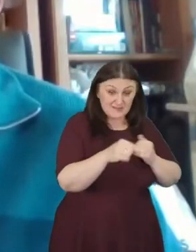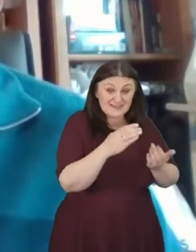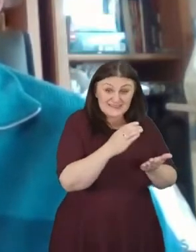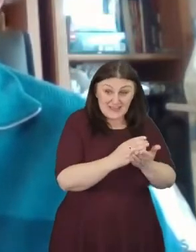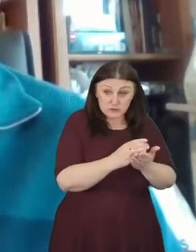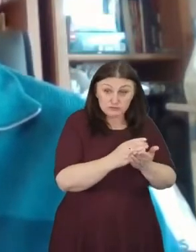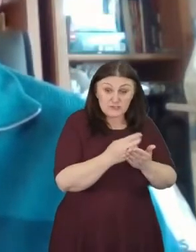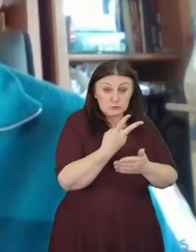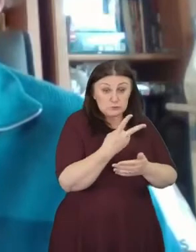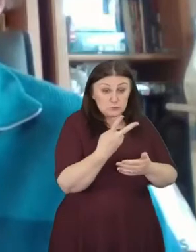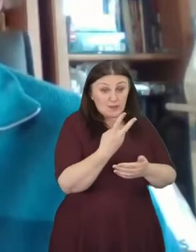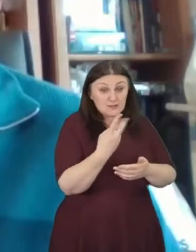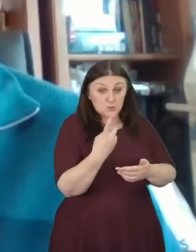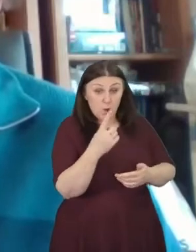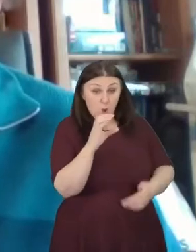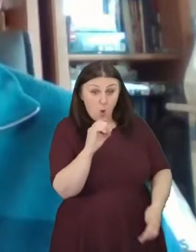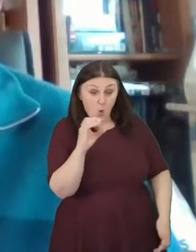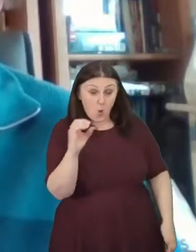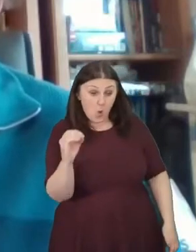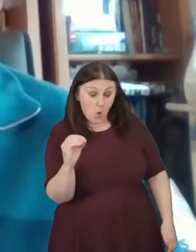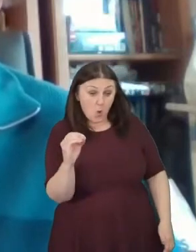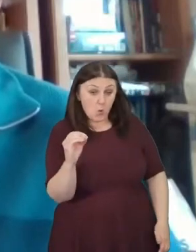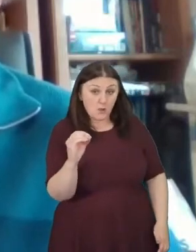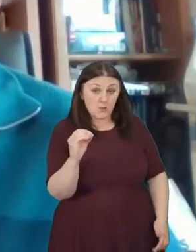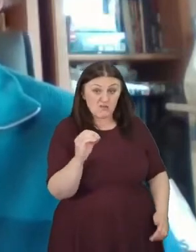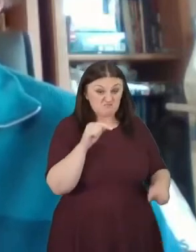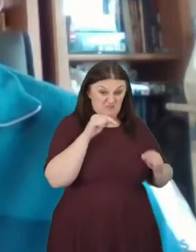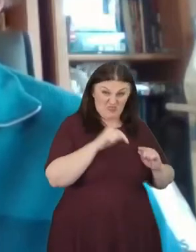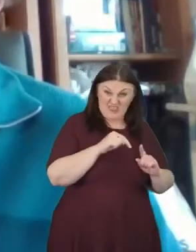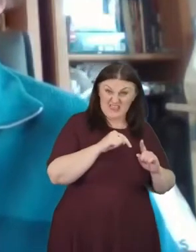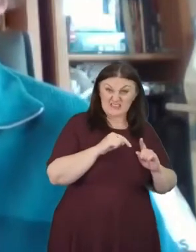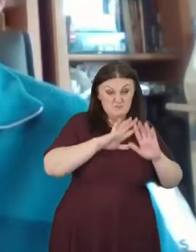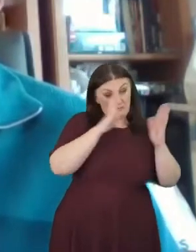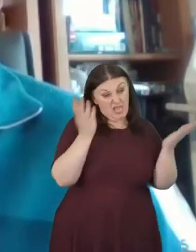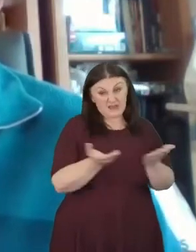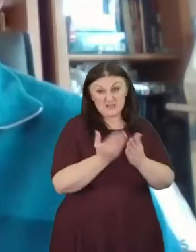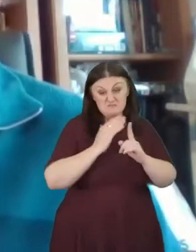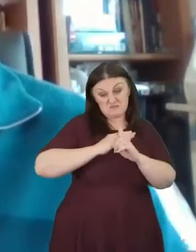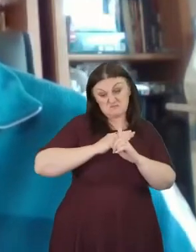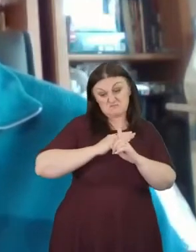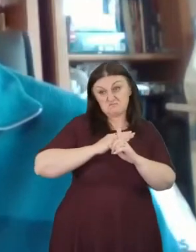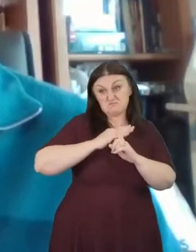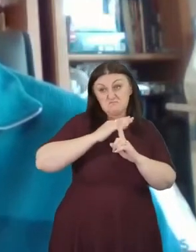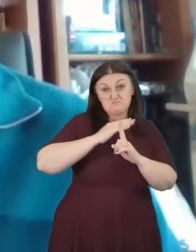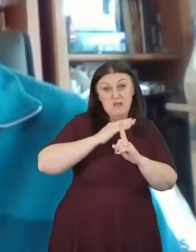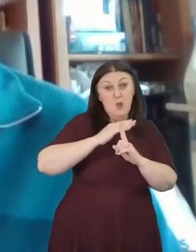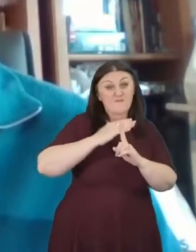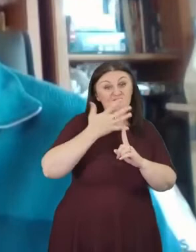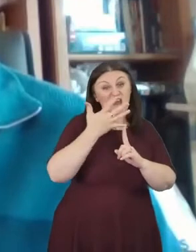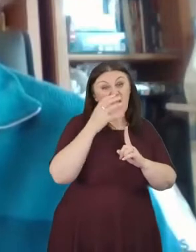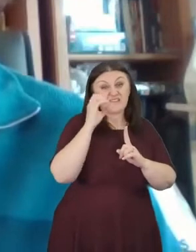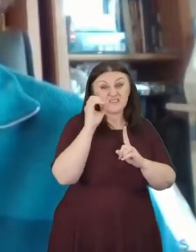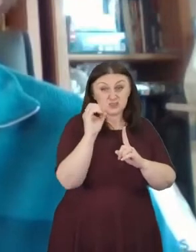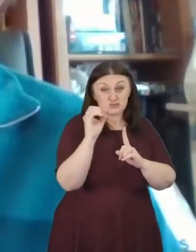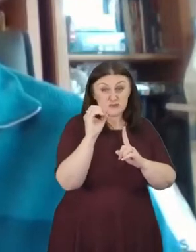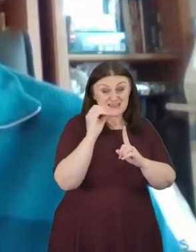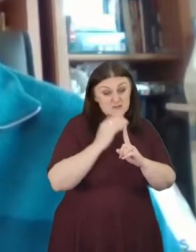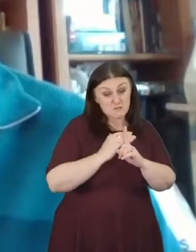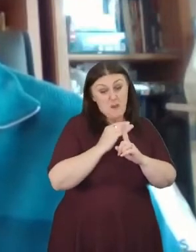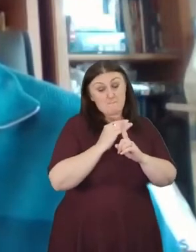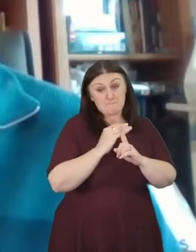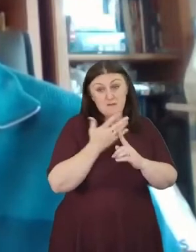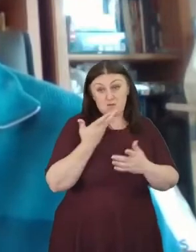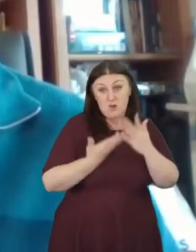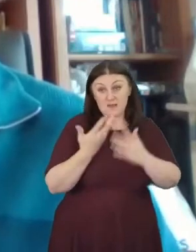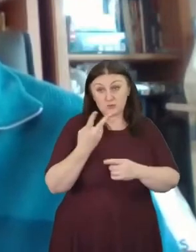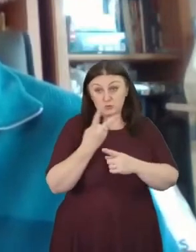looking at a planet that is probably five degrees warmer than it was 200 years ago. If you have missed